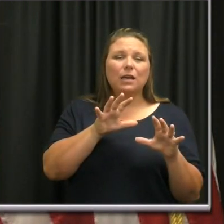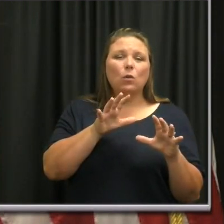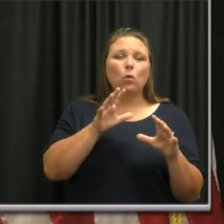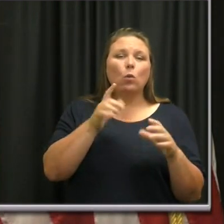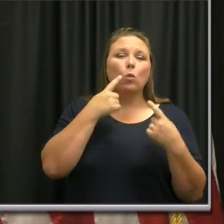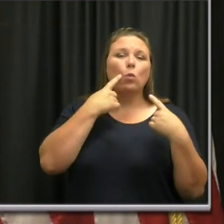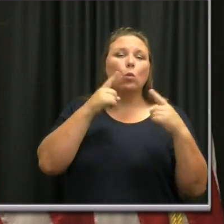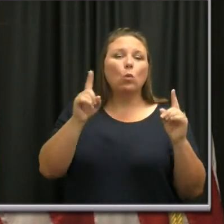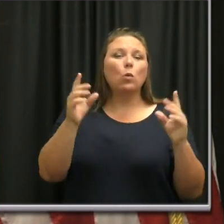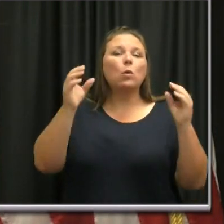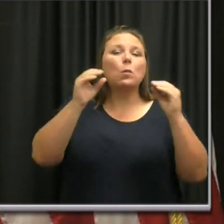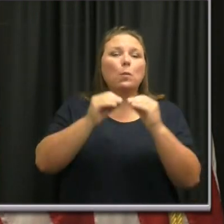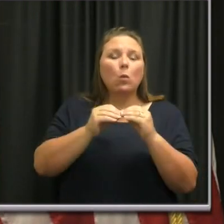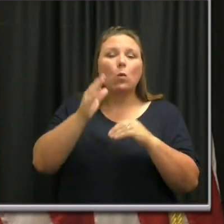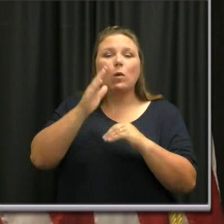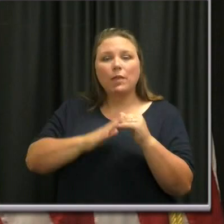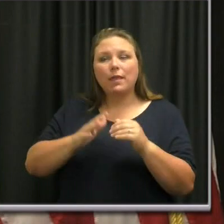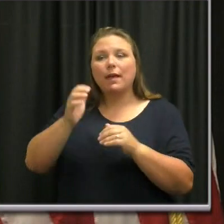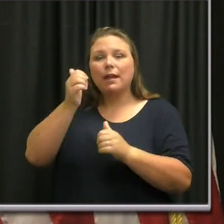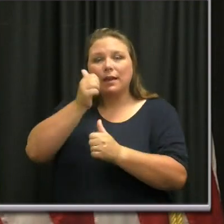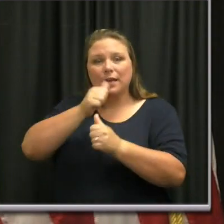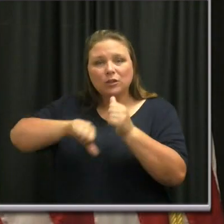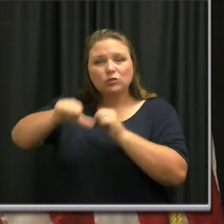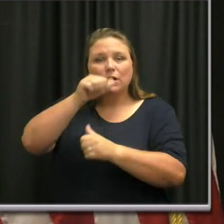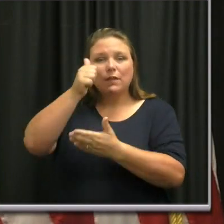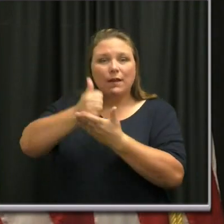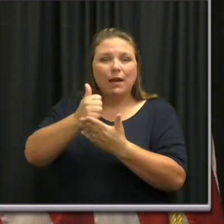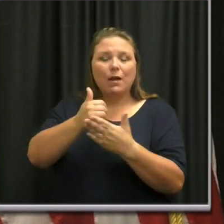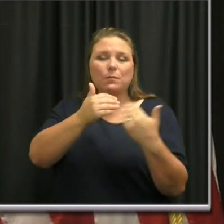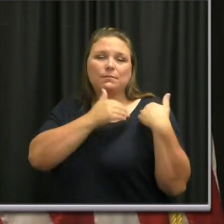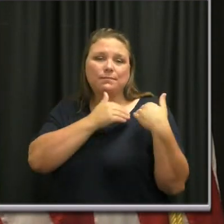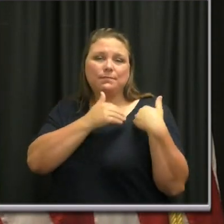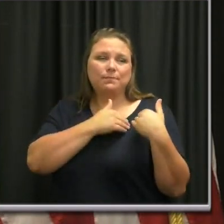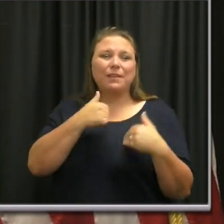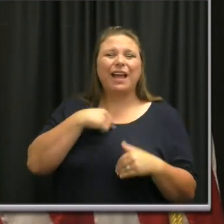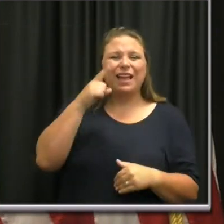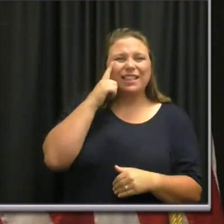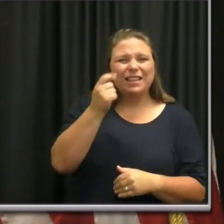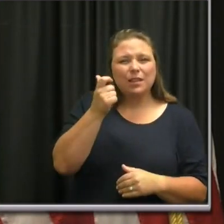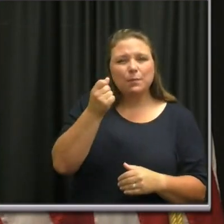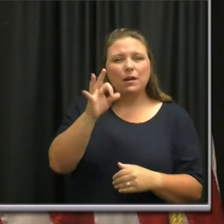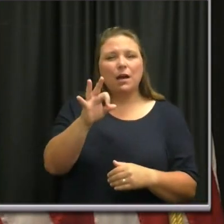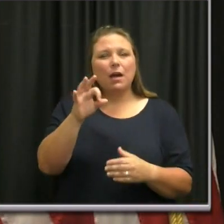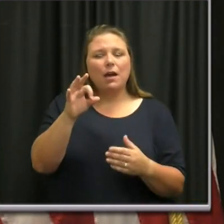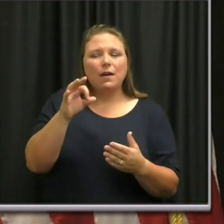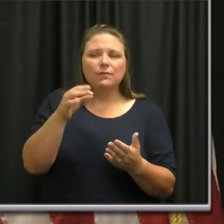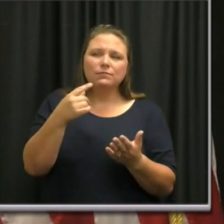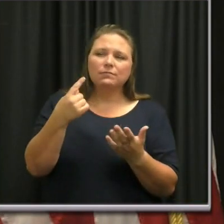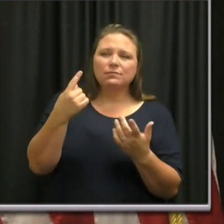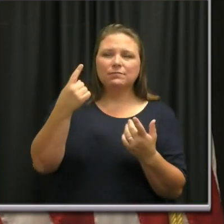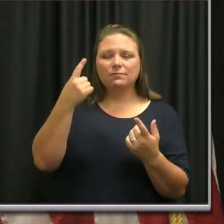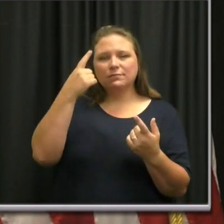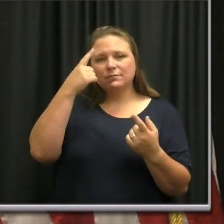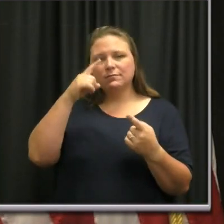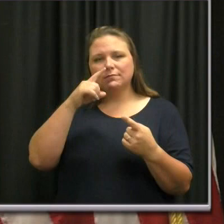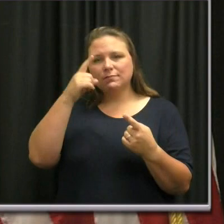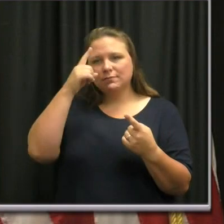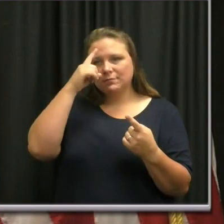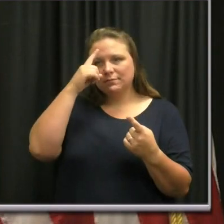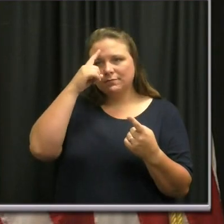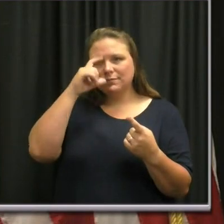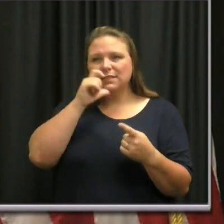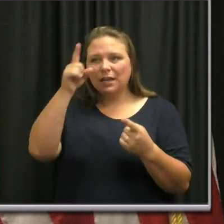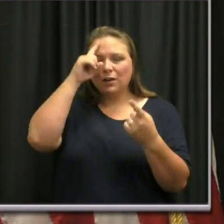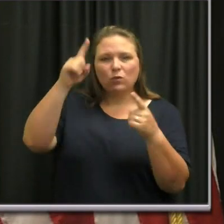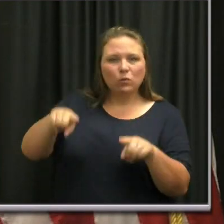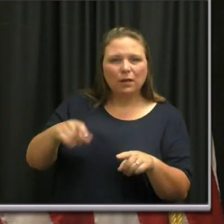each other. And I think there's a little bit of perhaps a disagreement, um, well, uh,